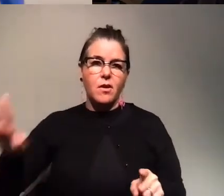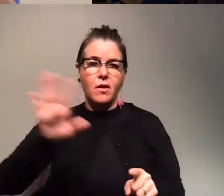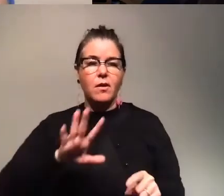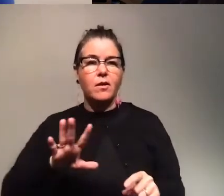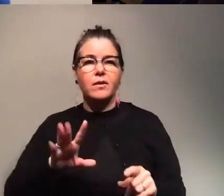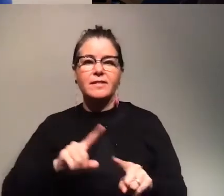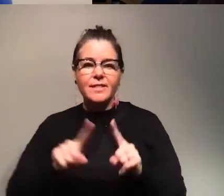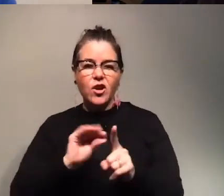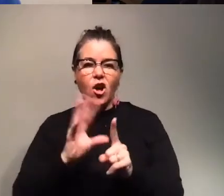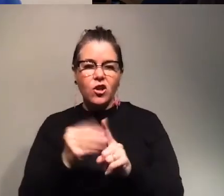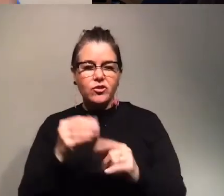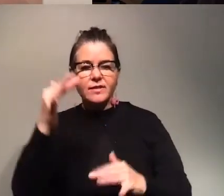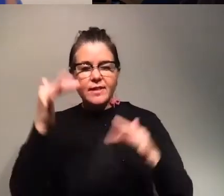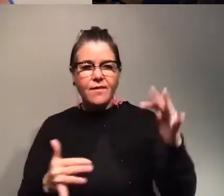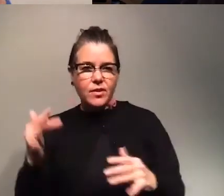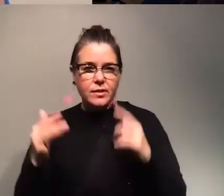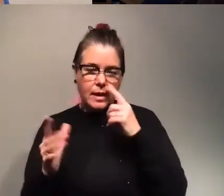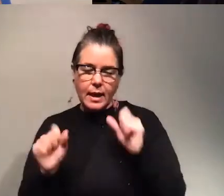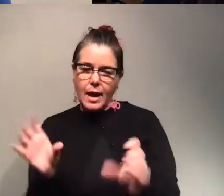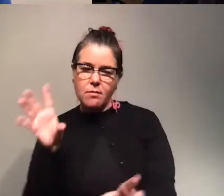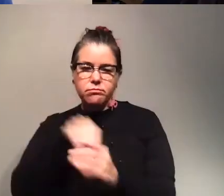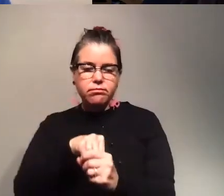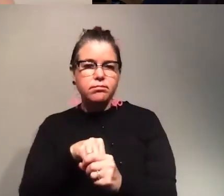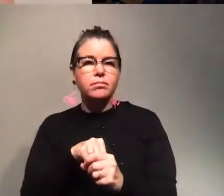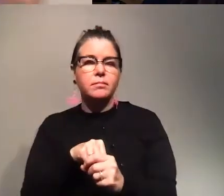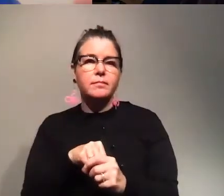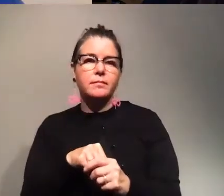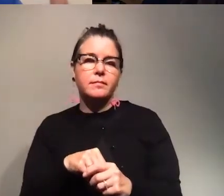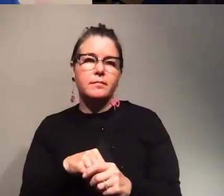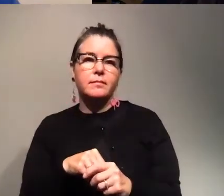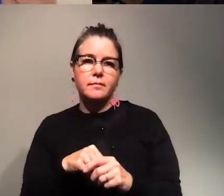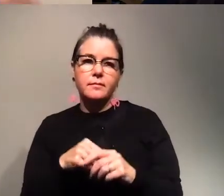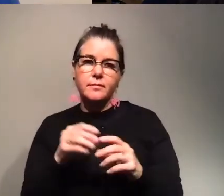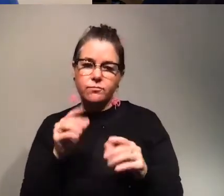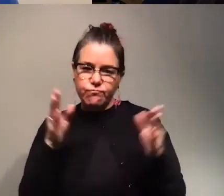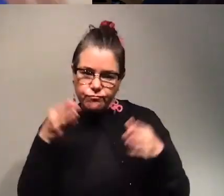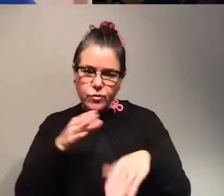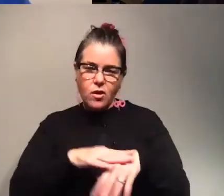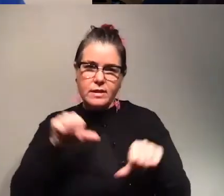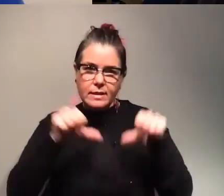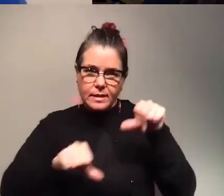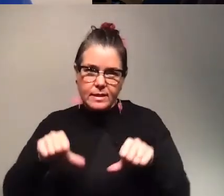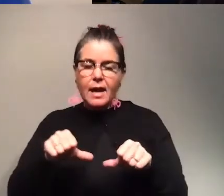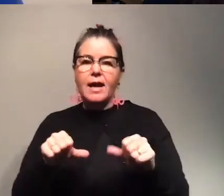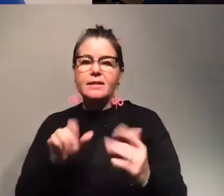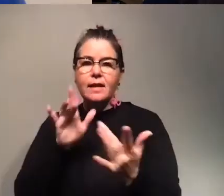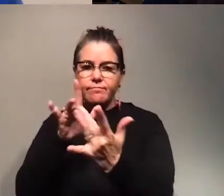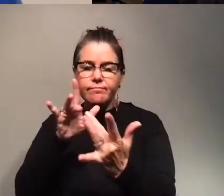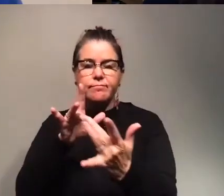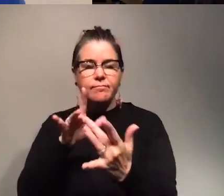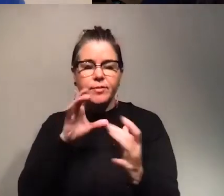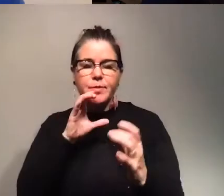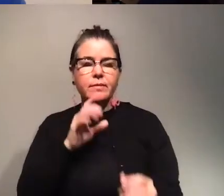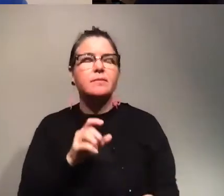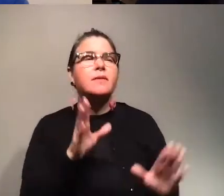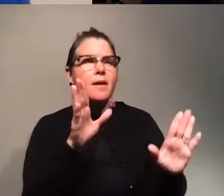cultural diversity that can be incorporated towards science and to do outreach that's amazing